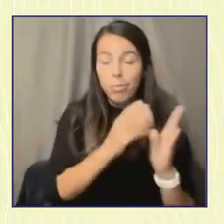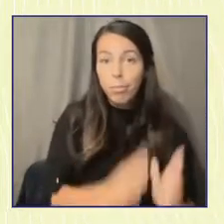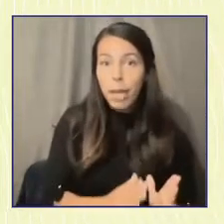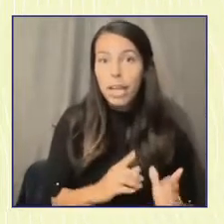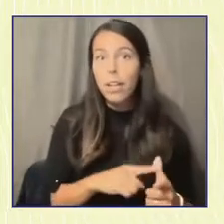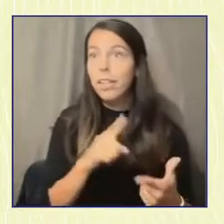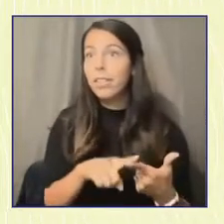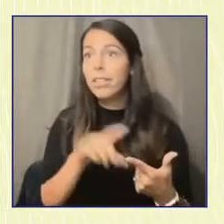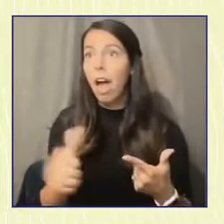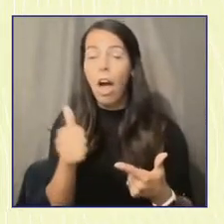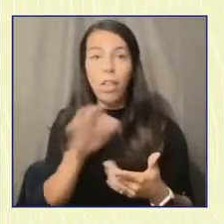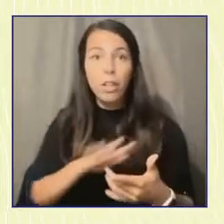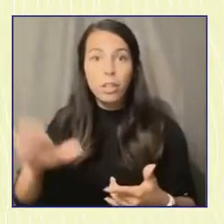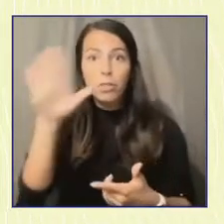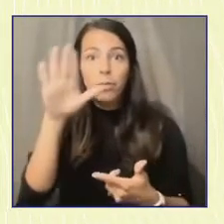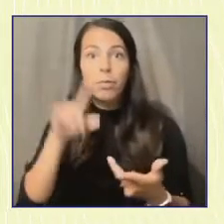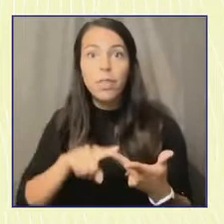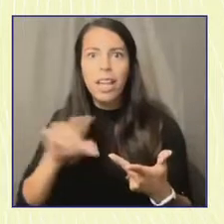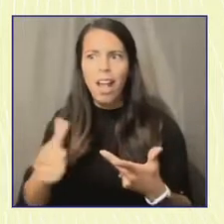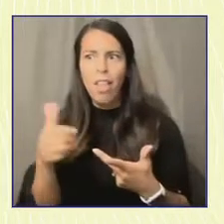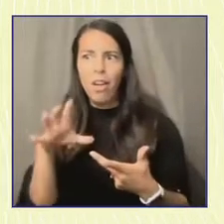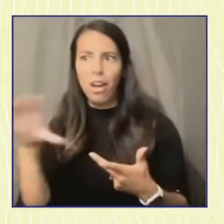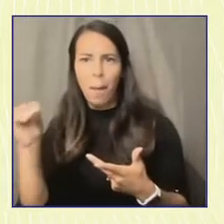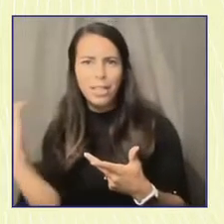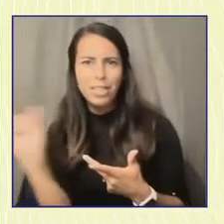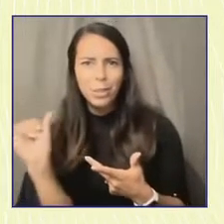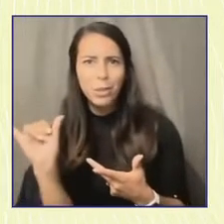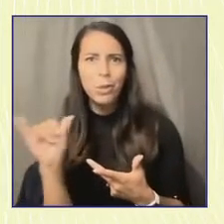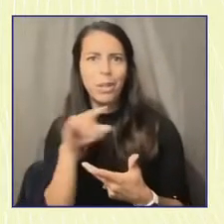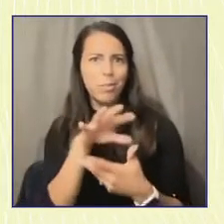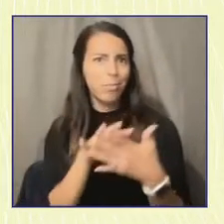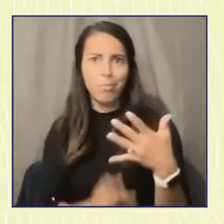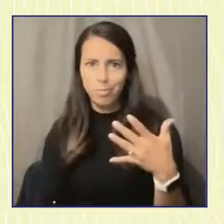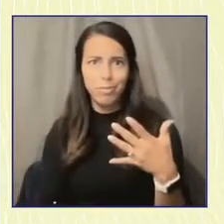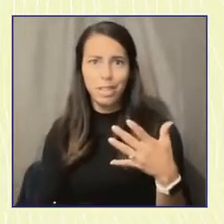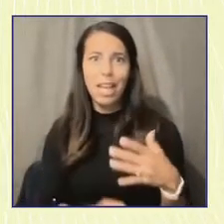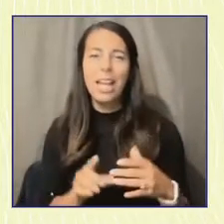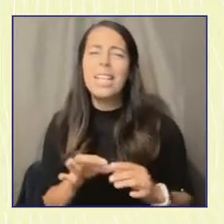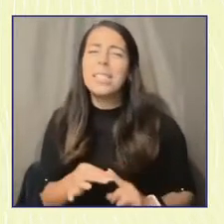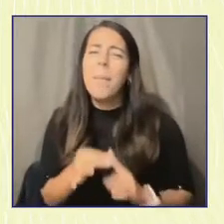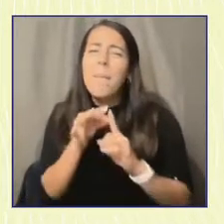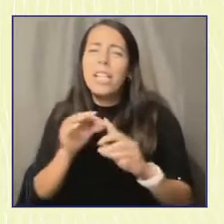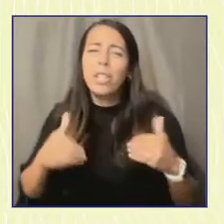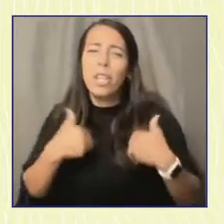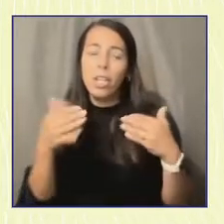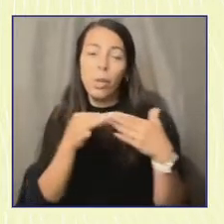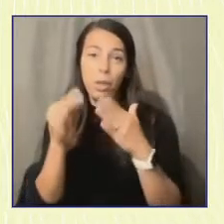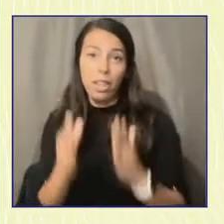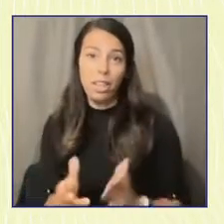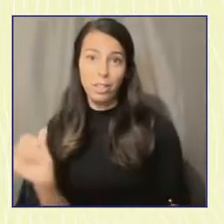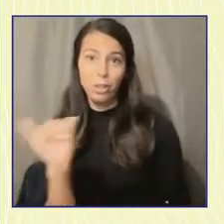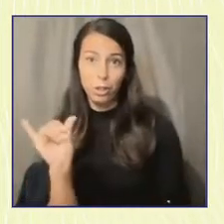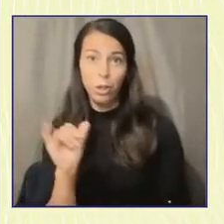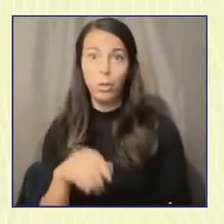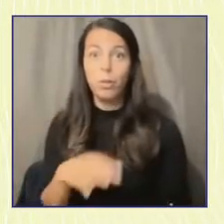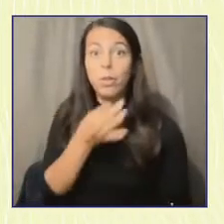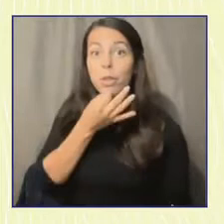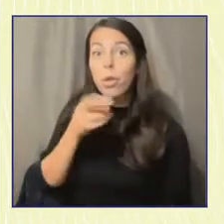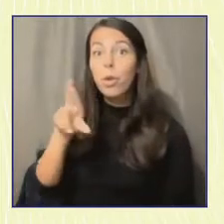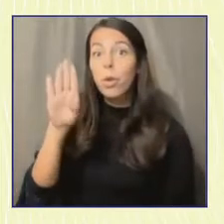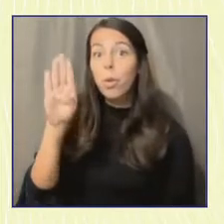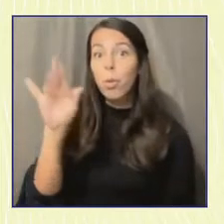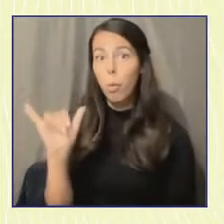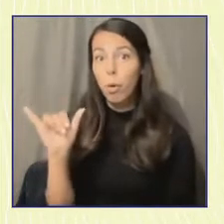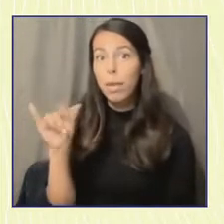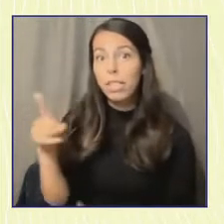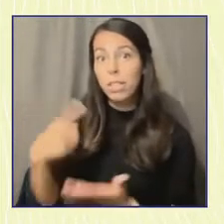and even companies and brands, and especially youth leaders themselves. And Ruby is going to talk so much more about the